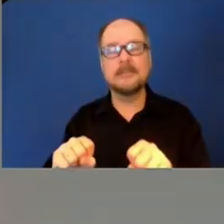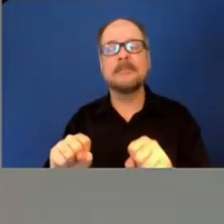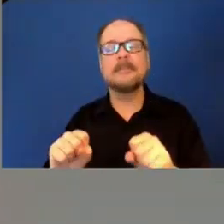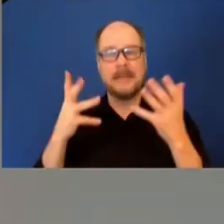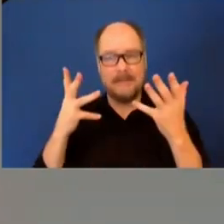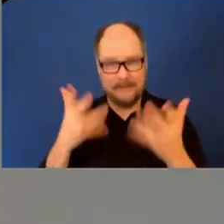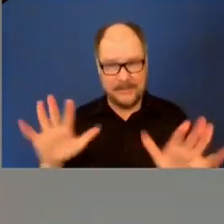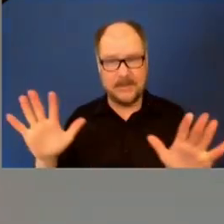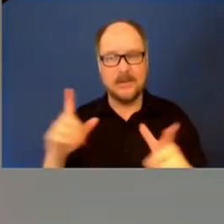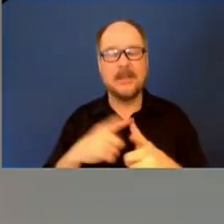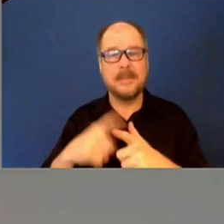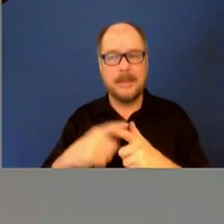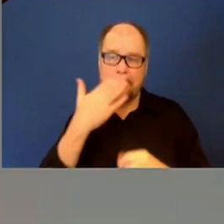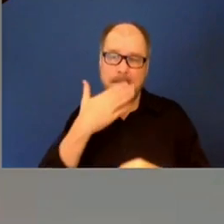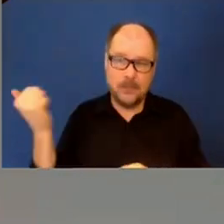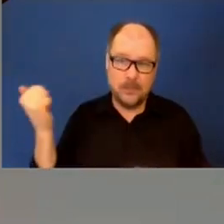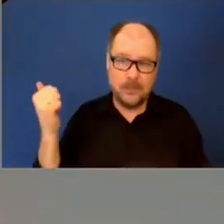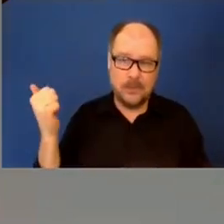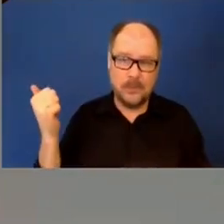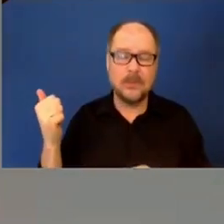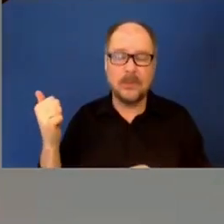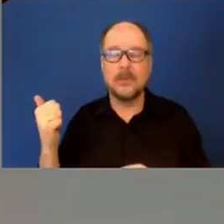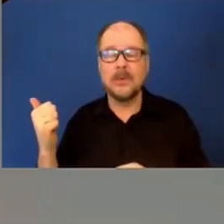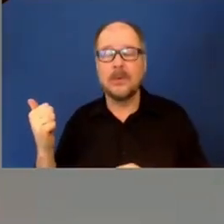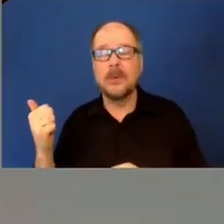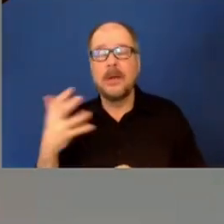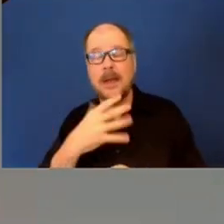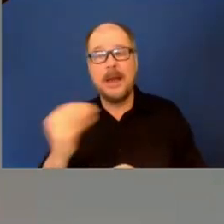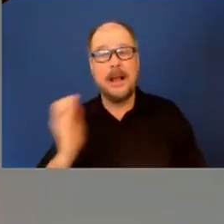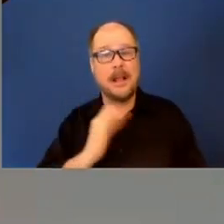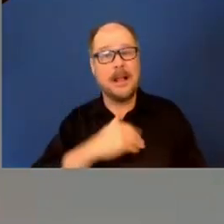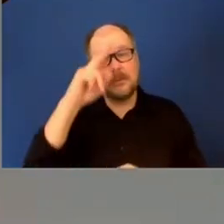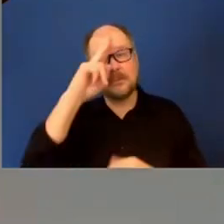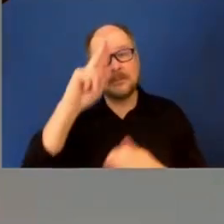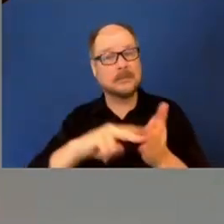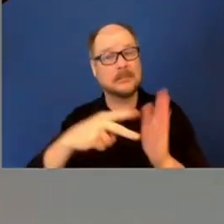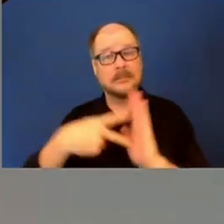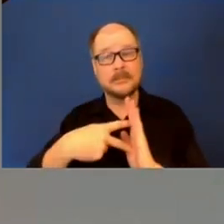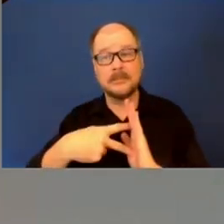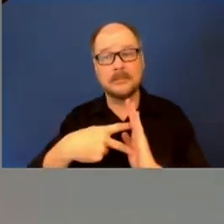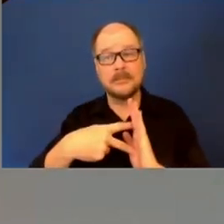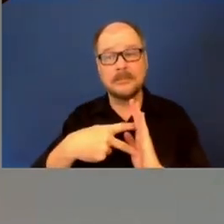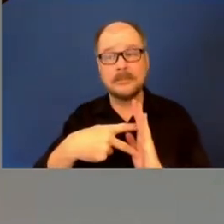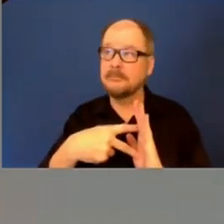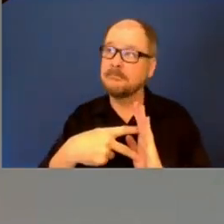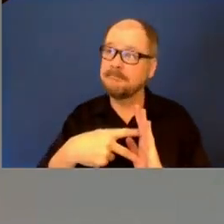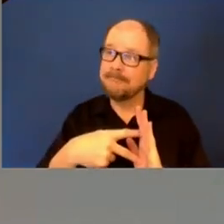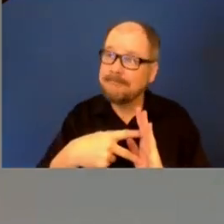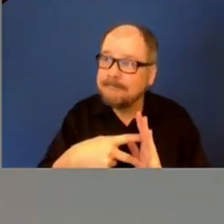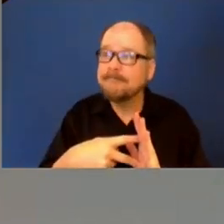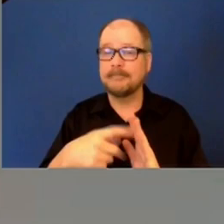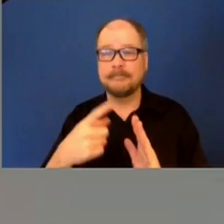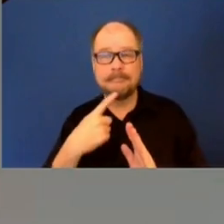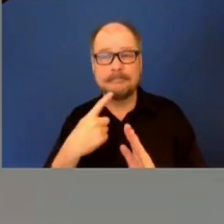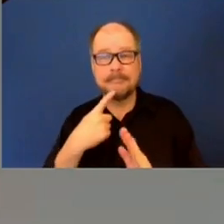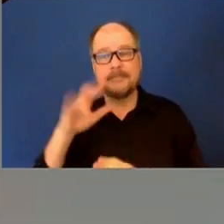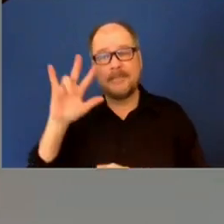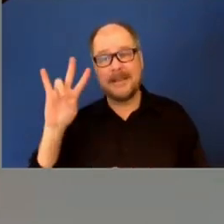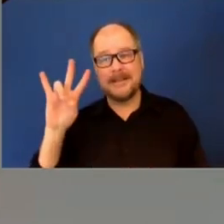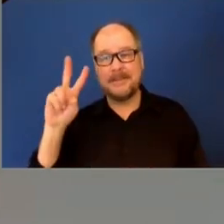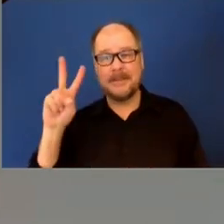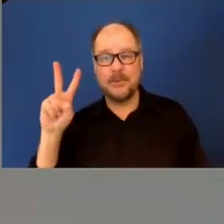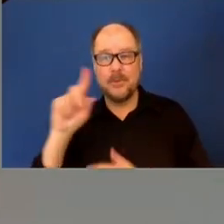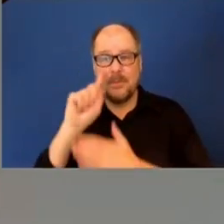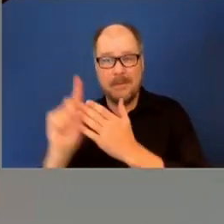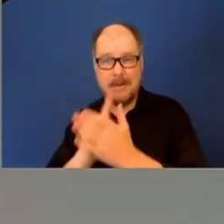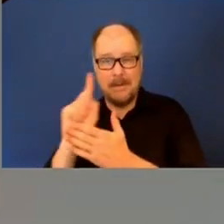terms of spread. So the intent is that at least within the next 72 hours